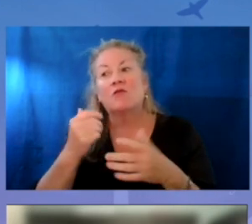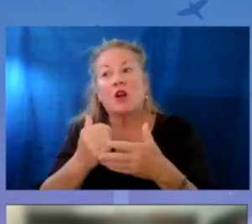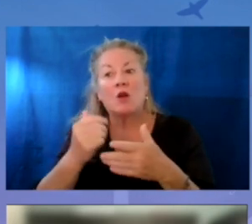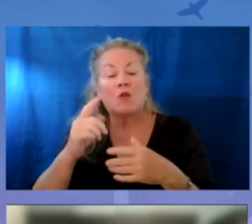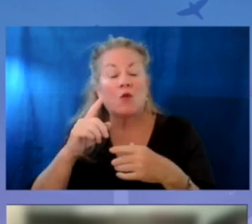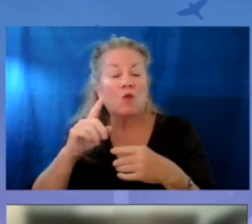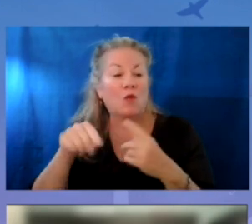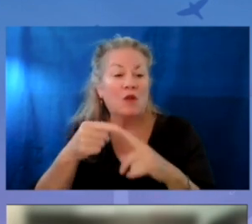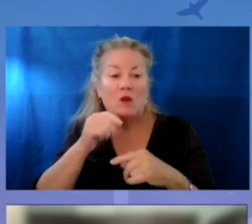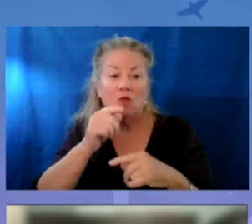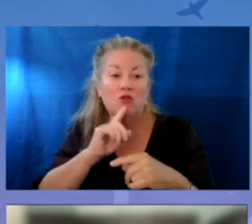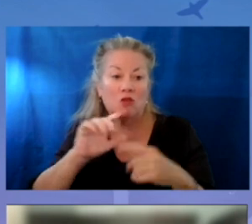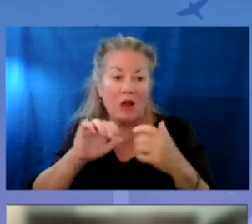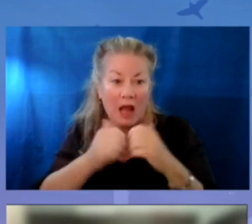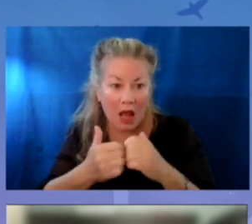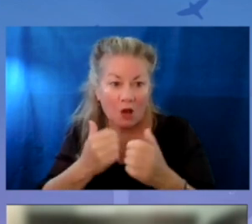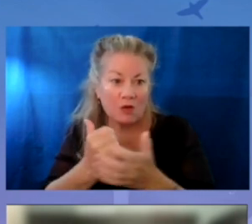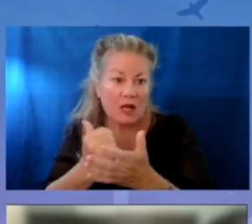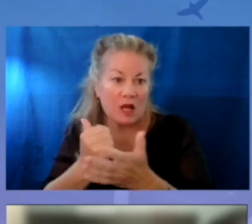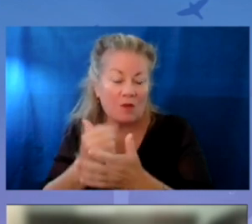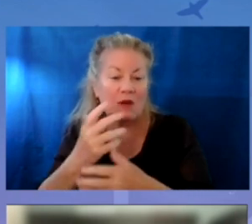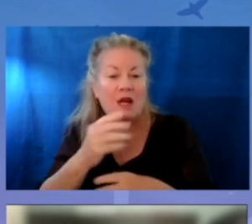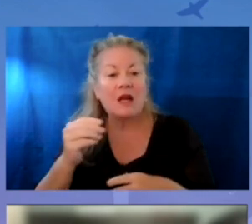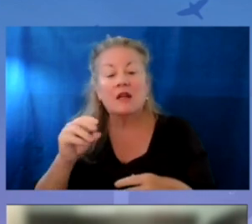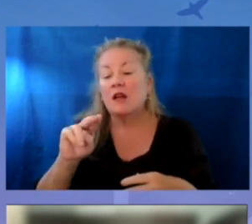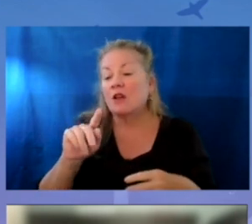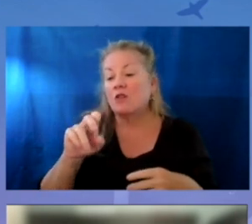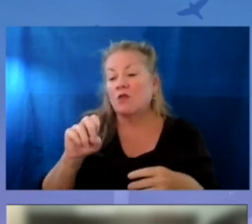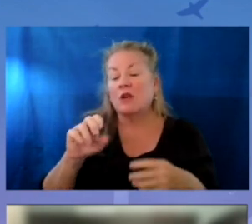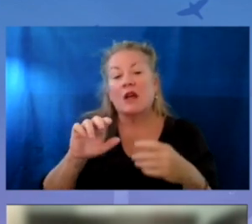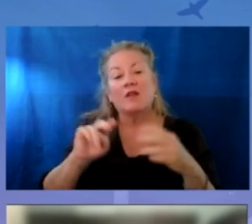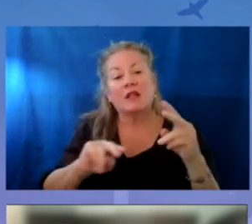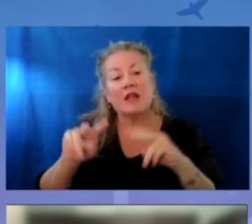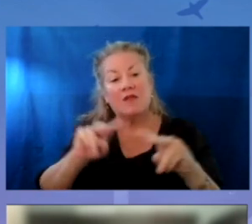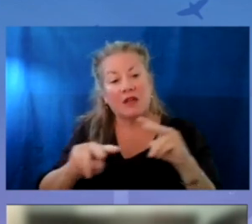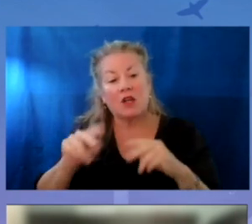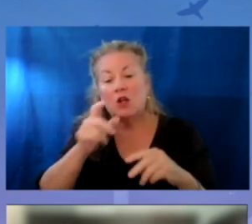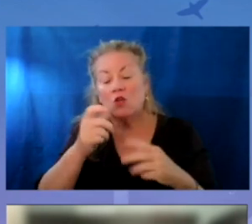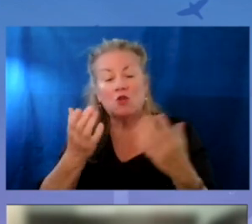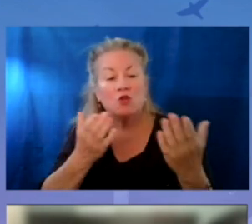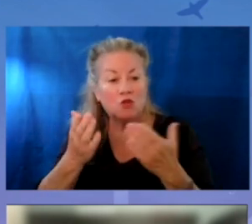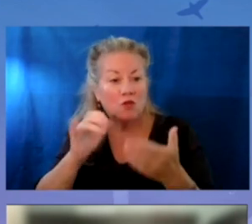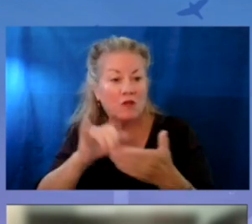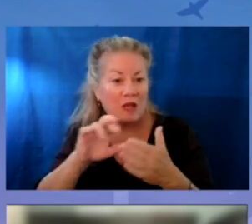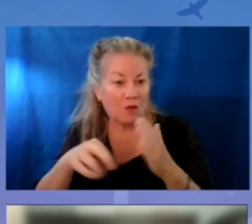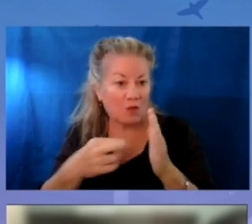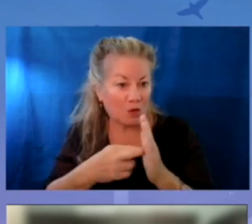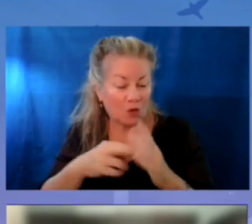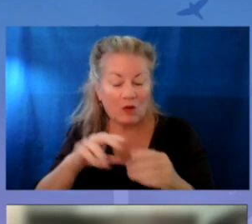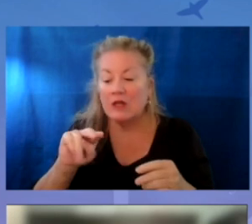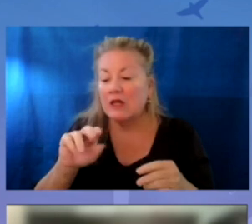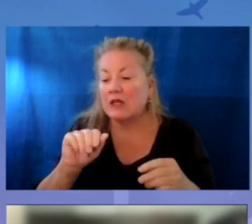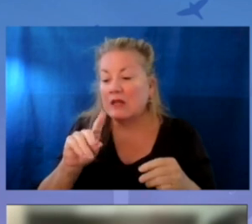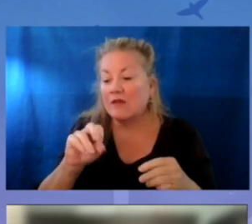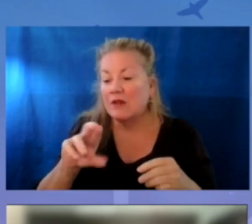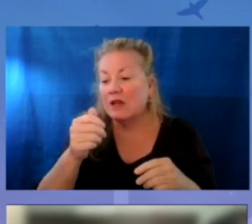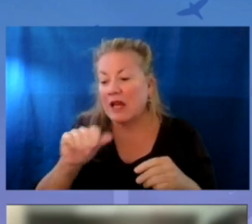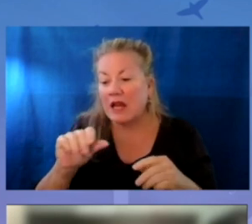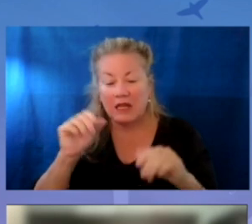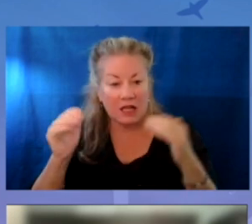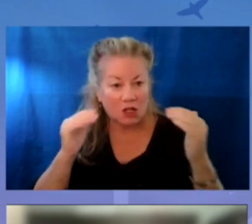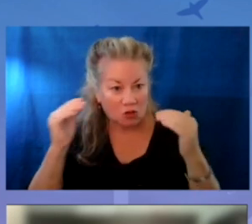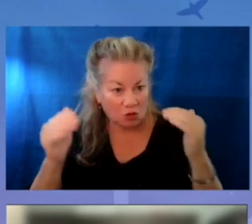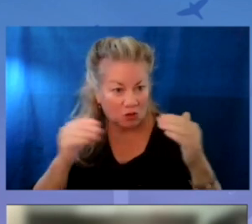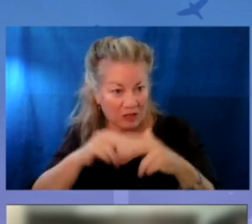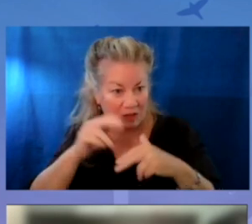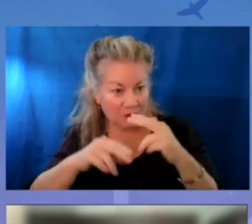weren't sure how to help. And just a note on the role of the navigator and who served in that role. The navigator was any adult